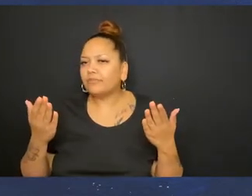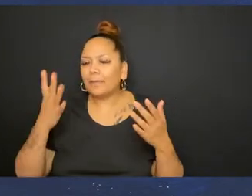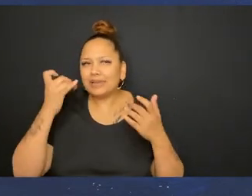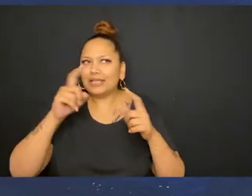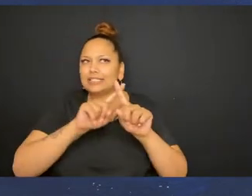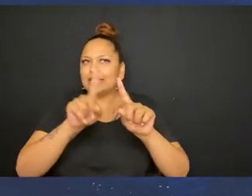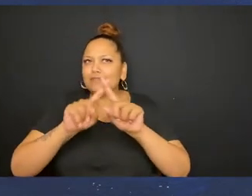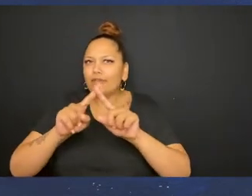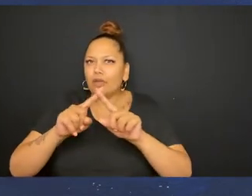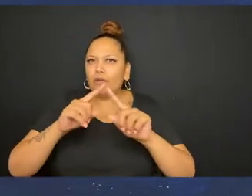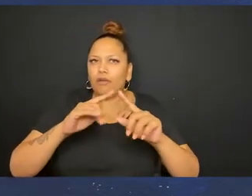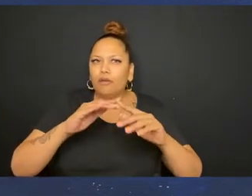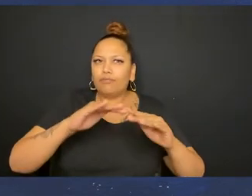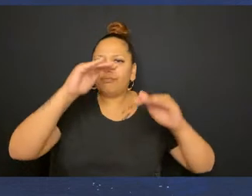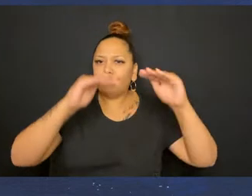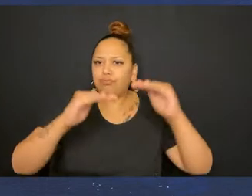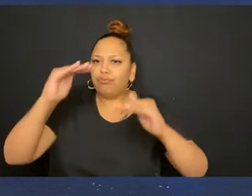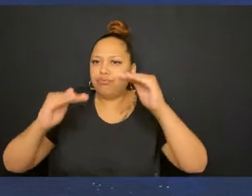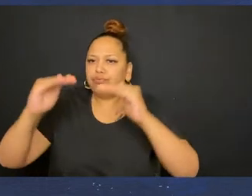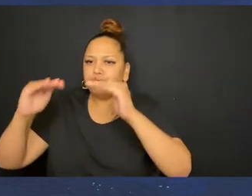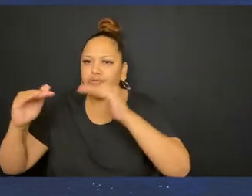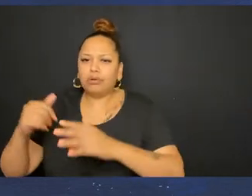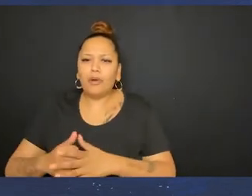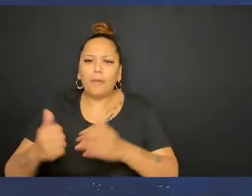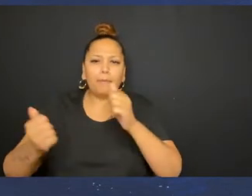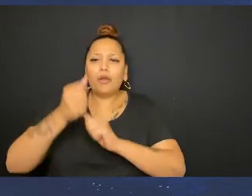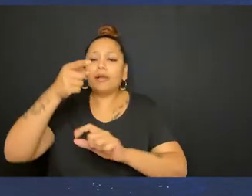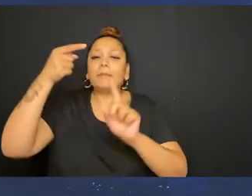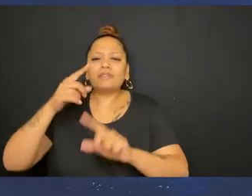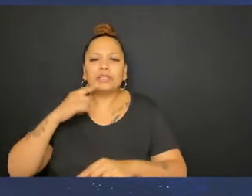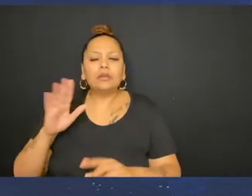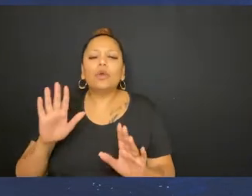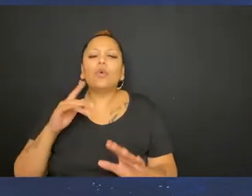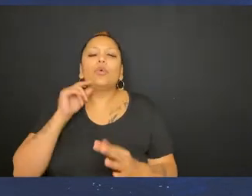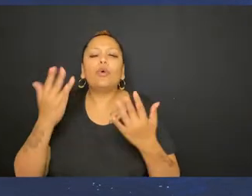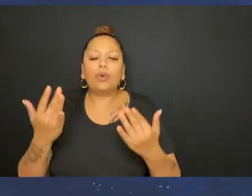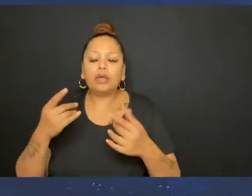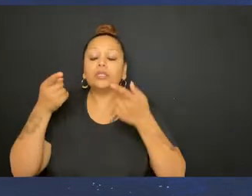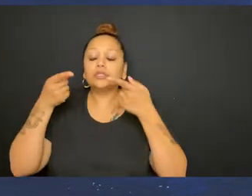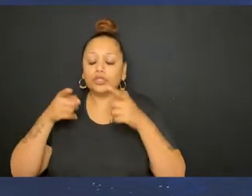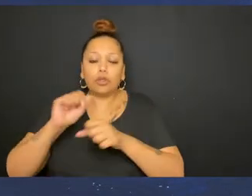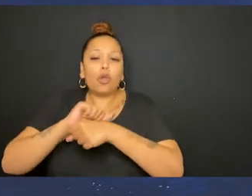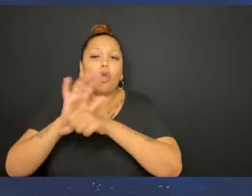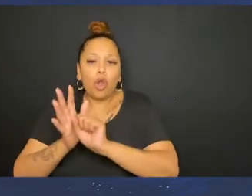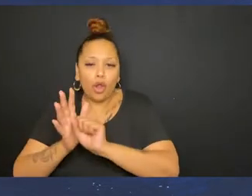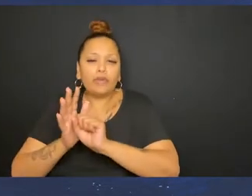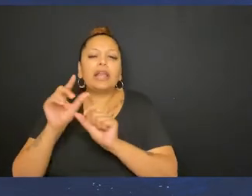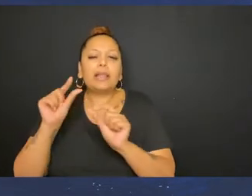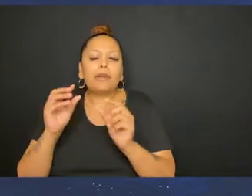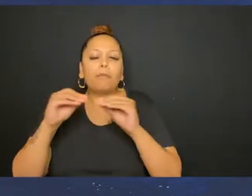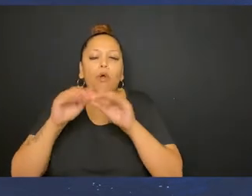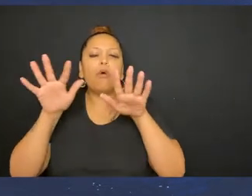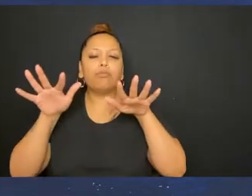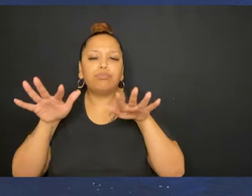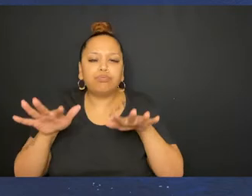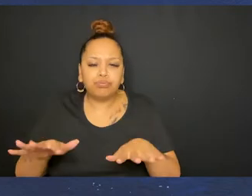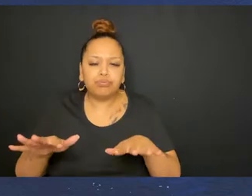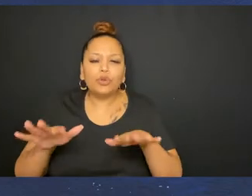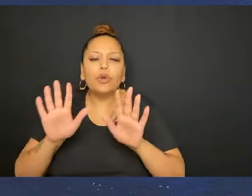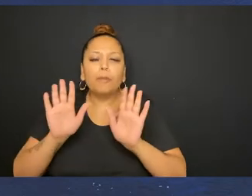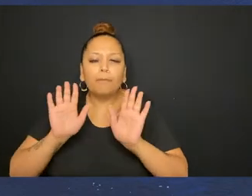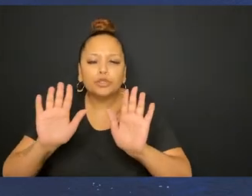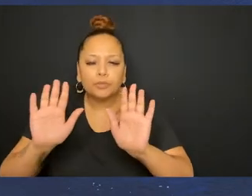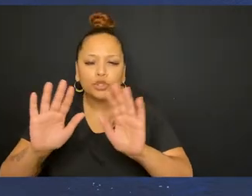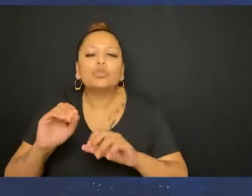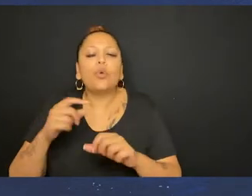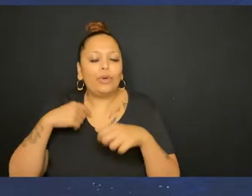This entire time Because of all, like, the different ways It's, like, every time One of the specialists would say Yeah, we'll wait until, like, COVID is A little